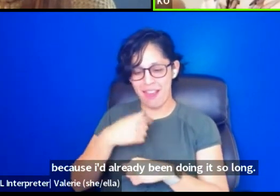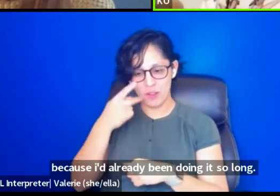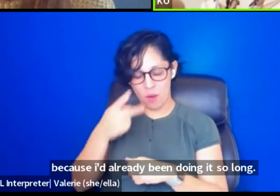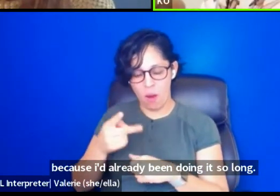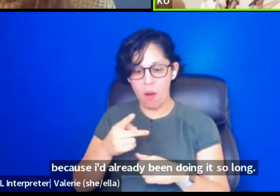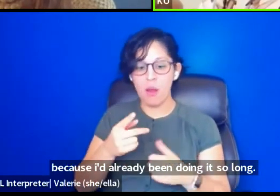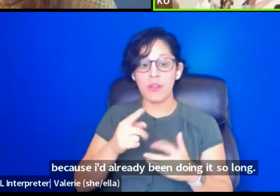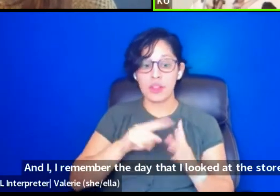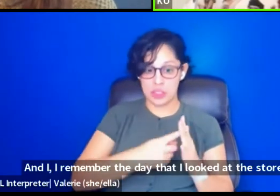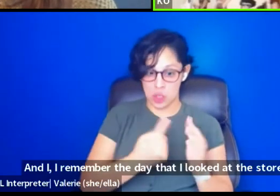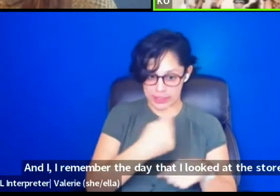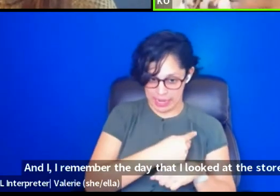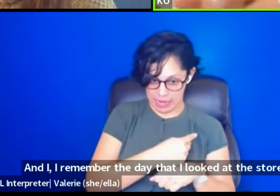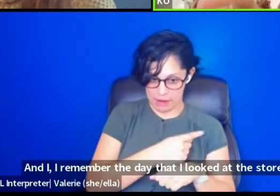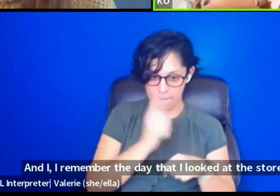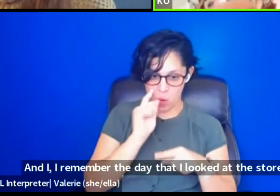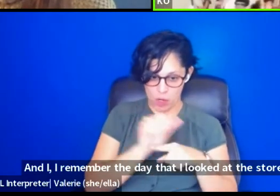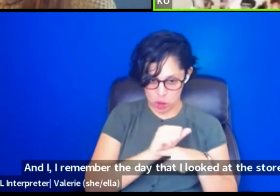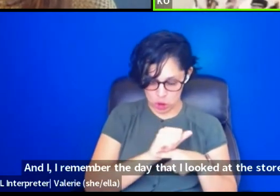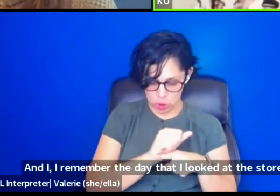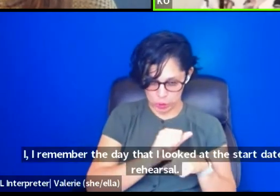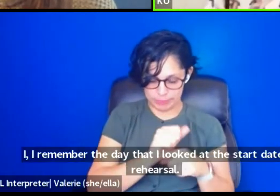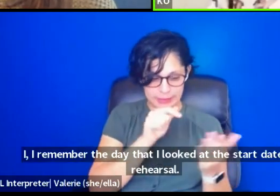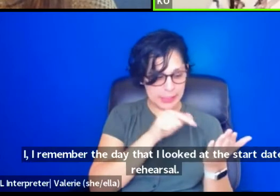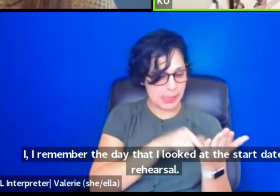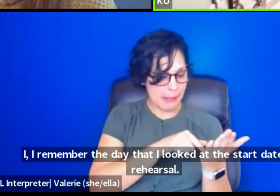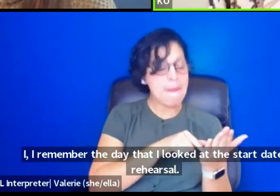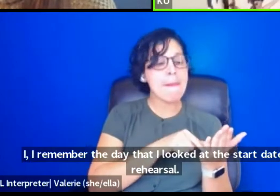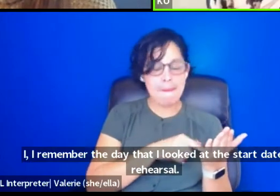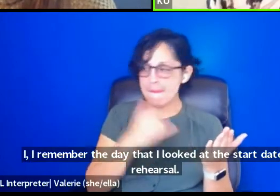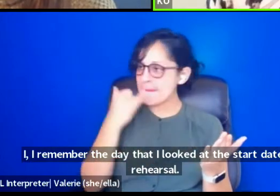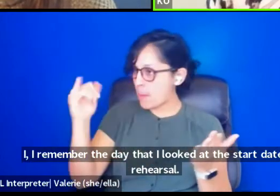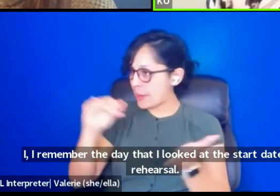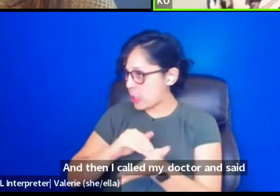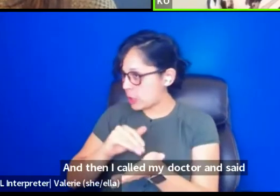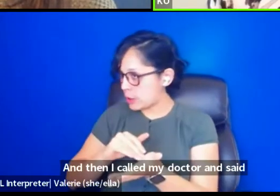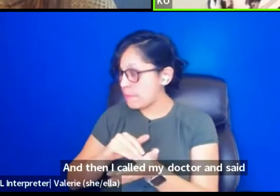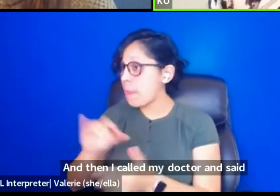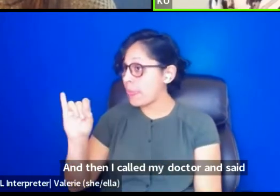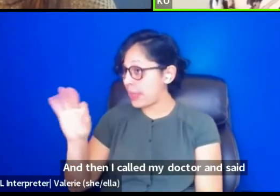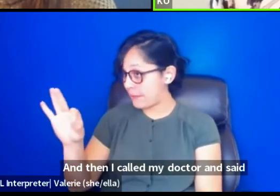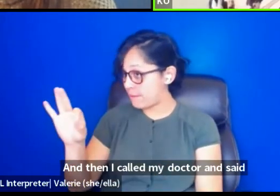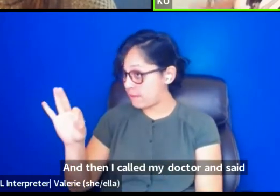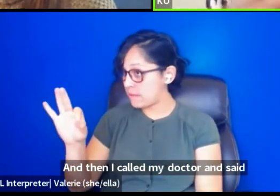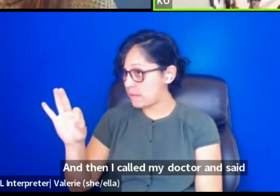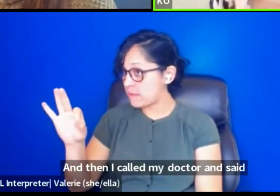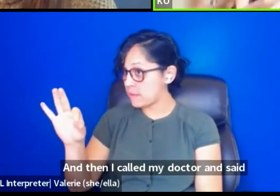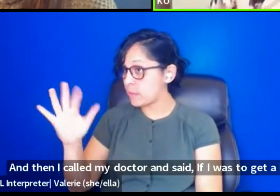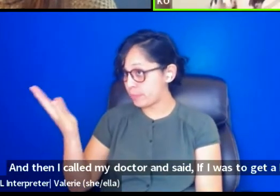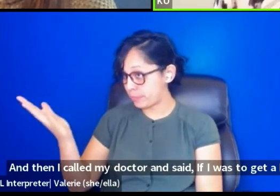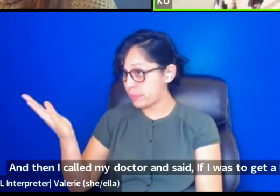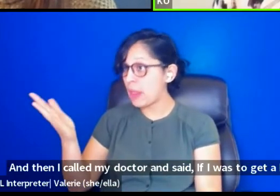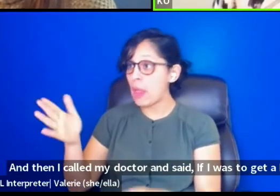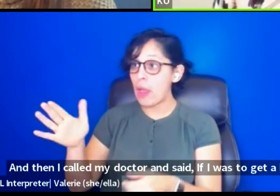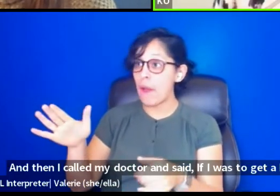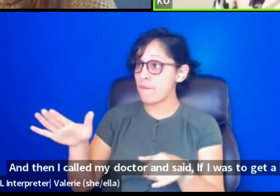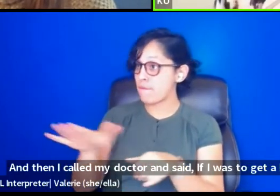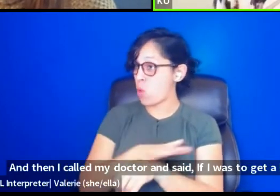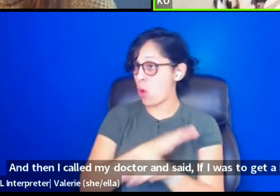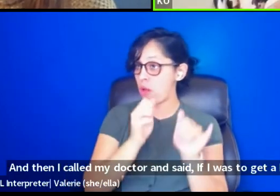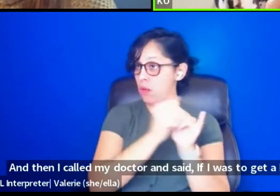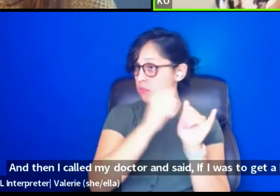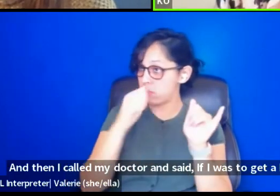rehearsal. And then I, I called my doctor and said, if I was to get a full hysterectomy,